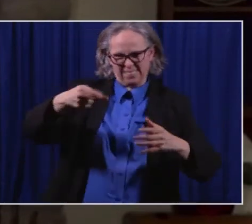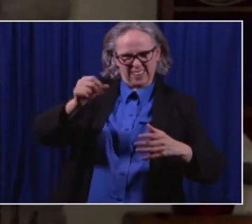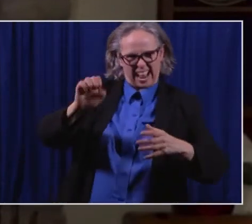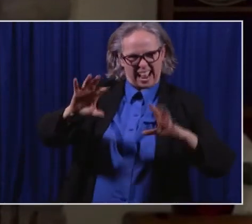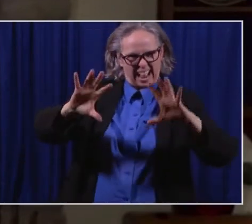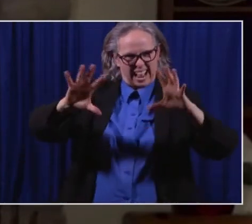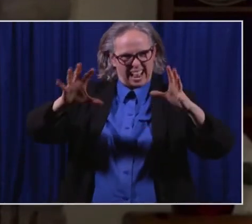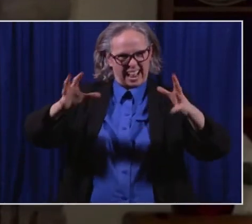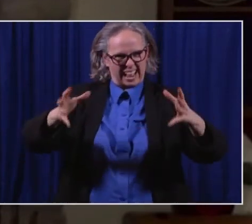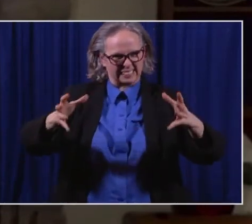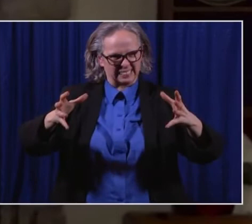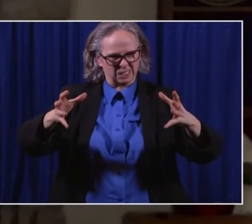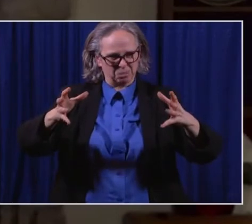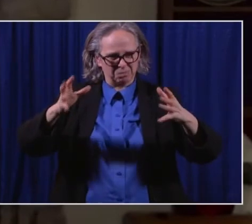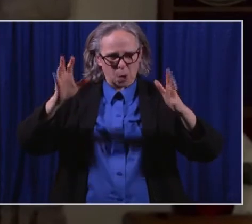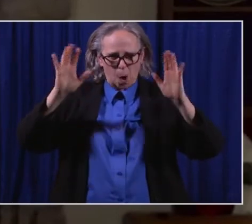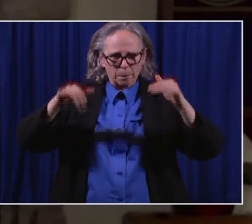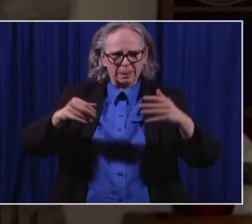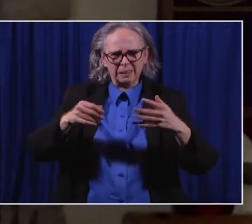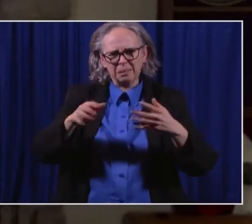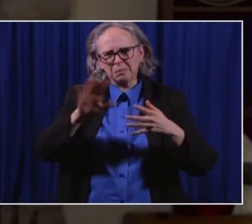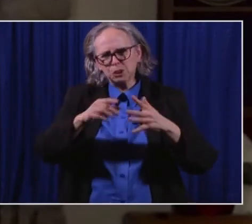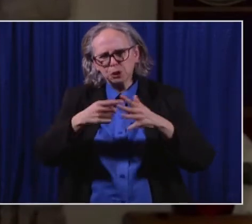around the middle of January.